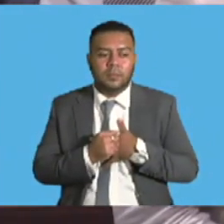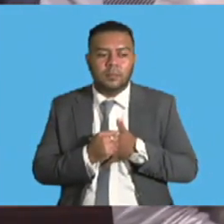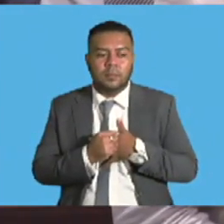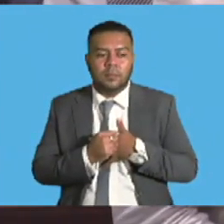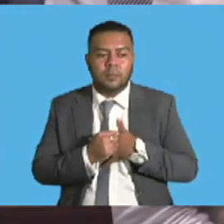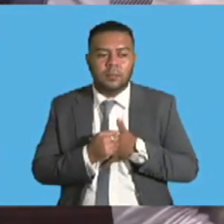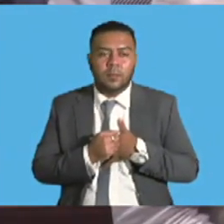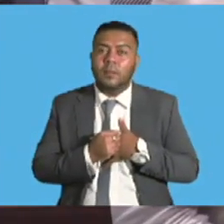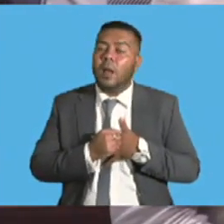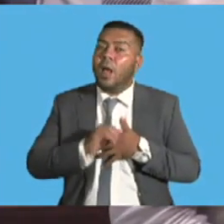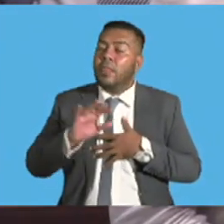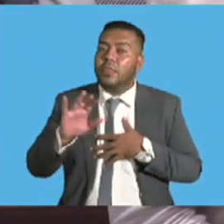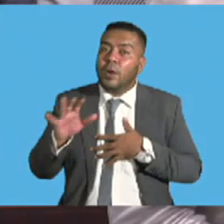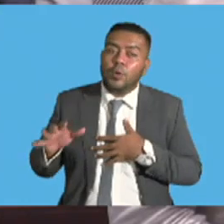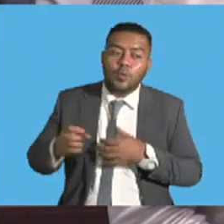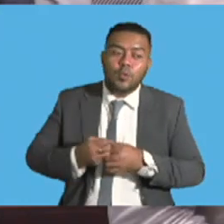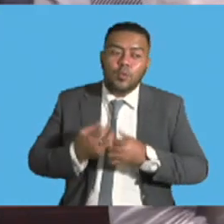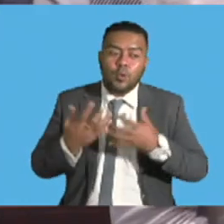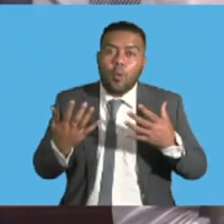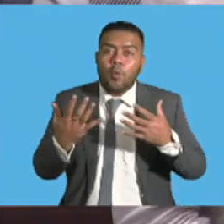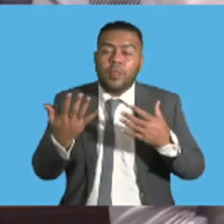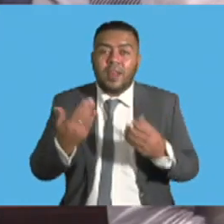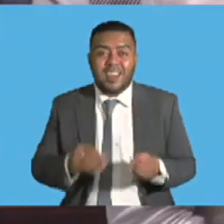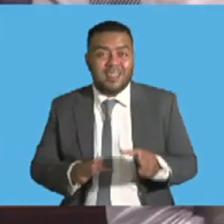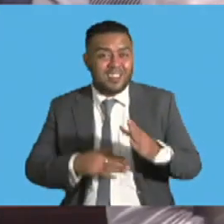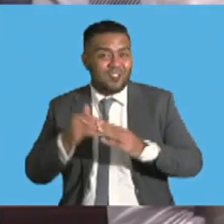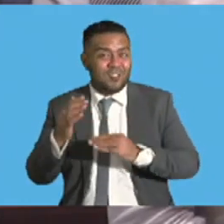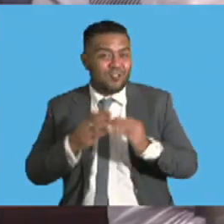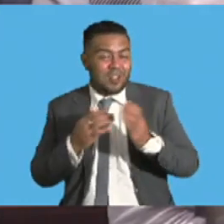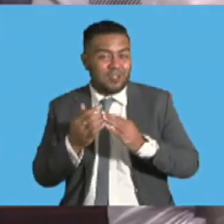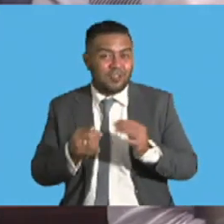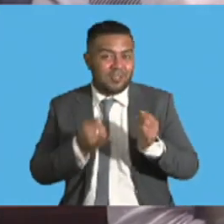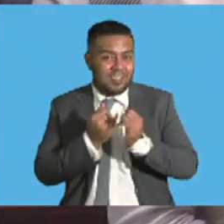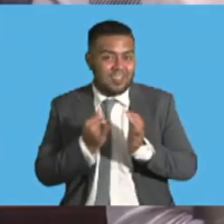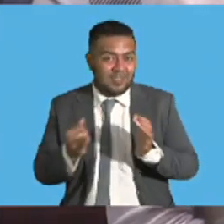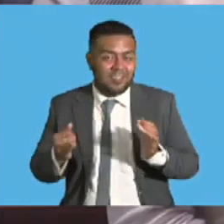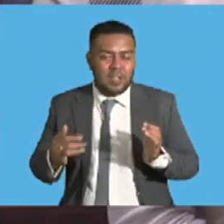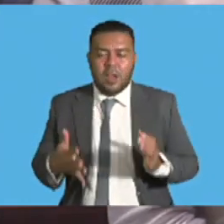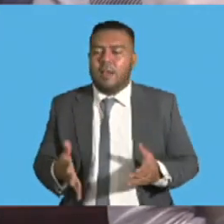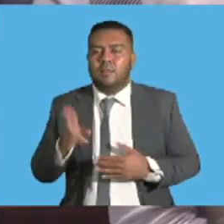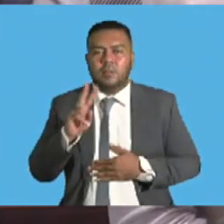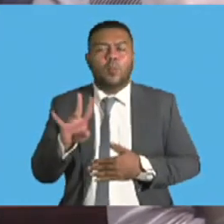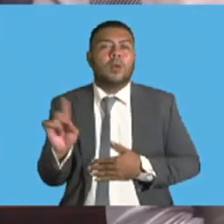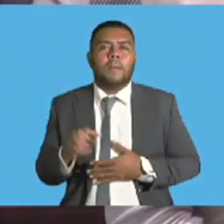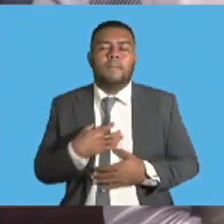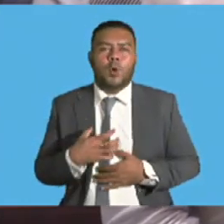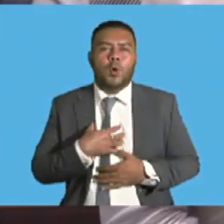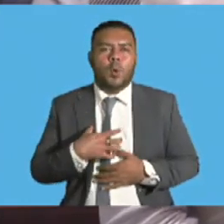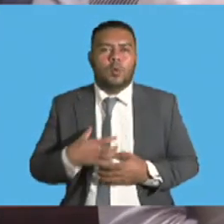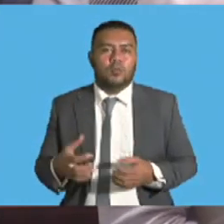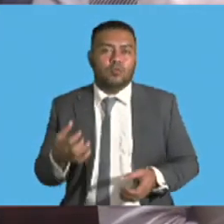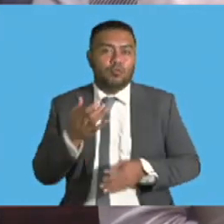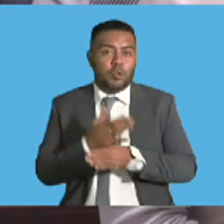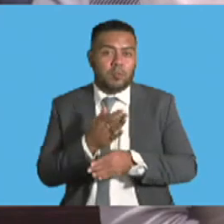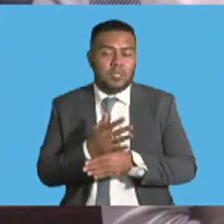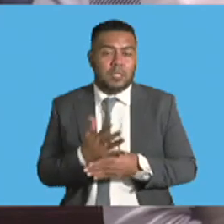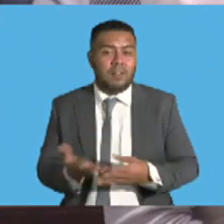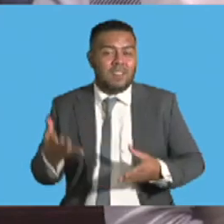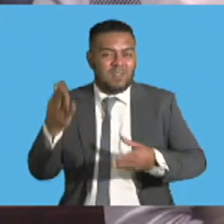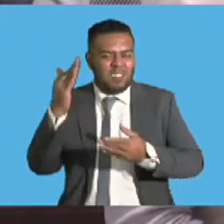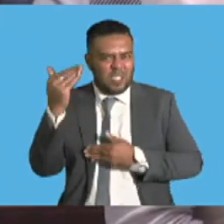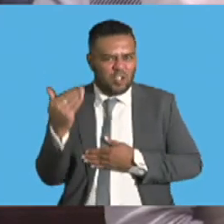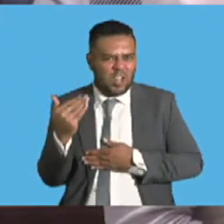The growth in the construction industry has seen more job creation over the years. However, there is shortage of skilled